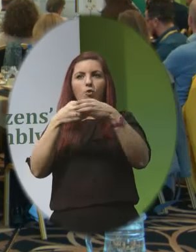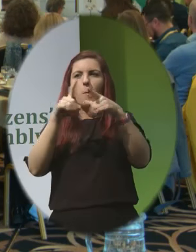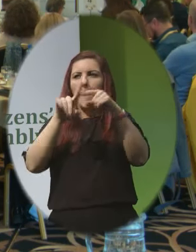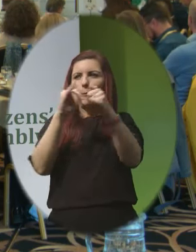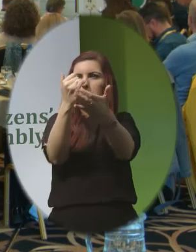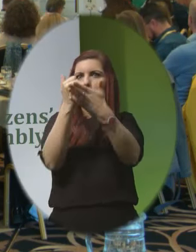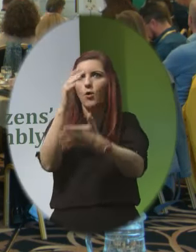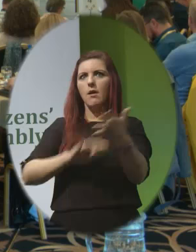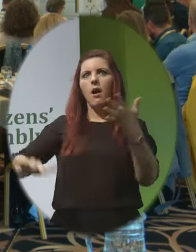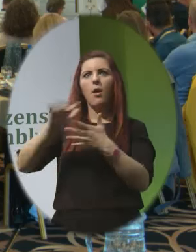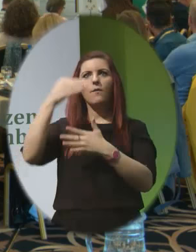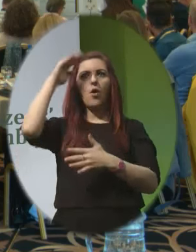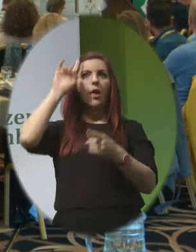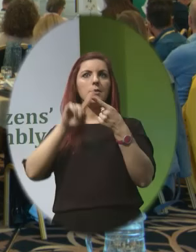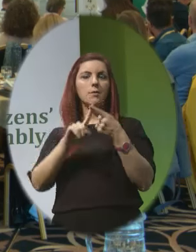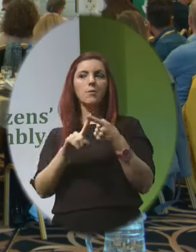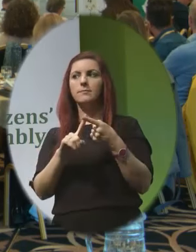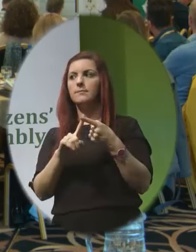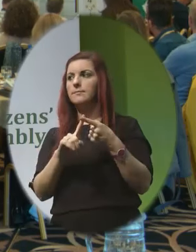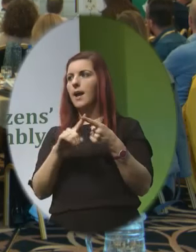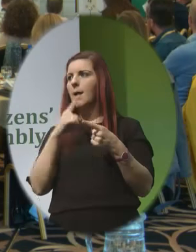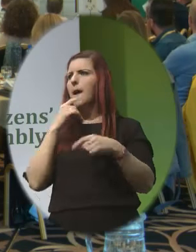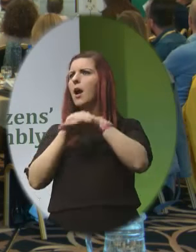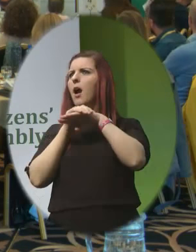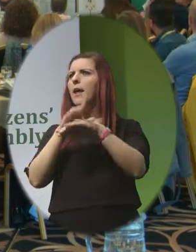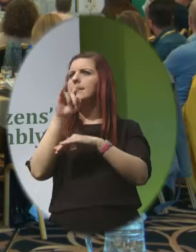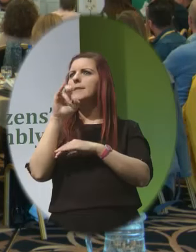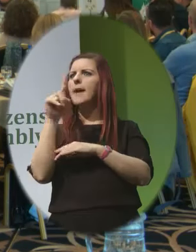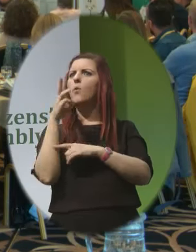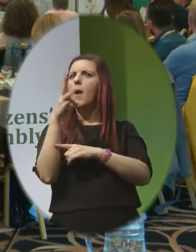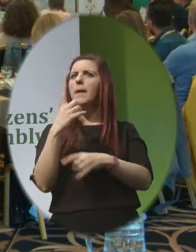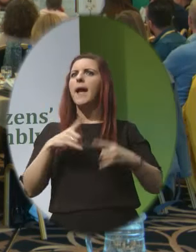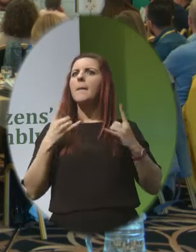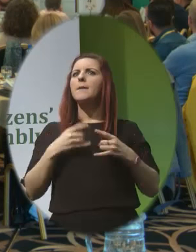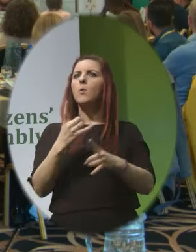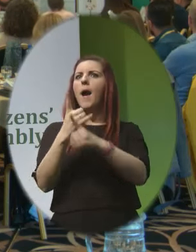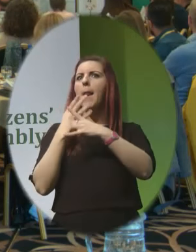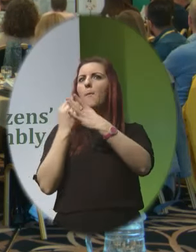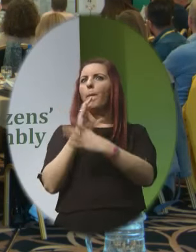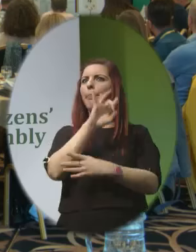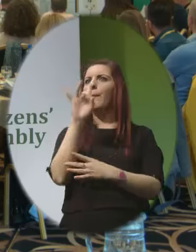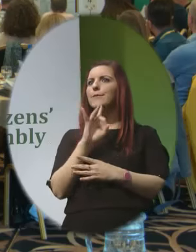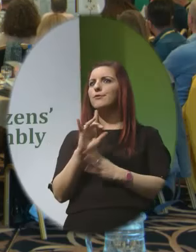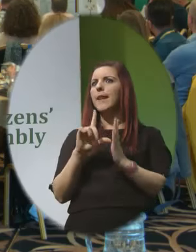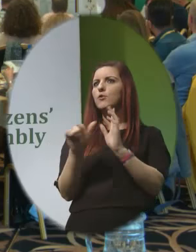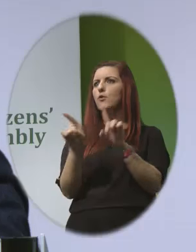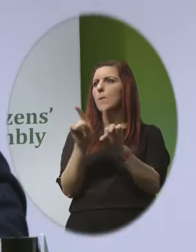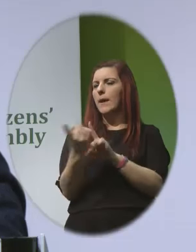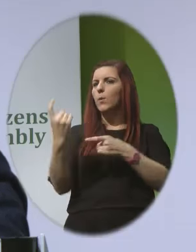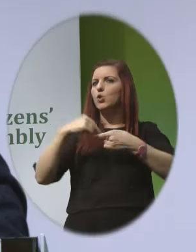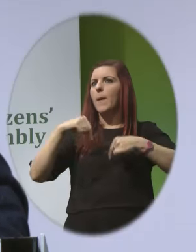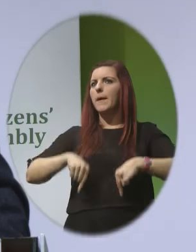the country I'm joined today by my colleague David Manley who will be happy to help with the questions later on